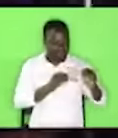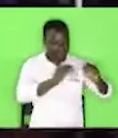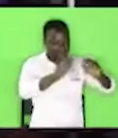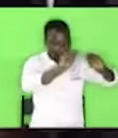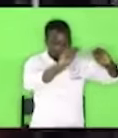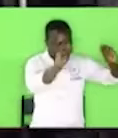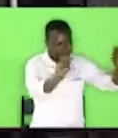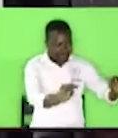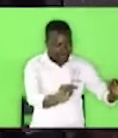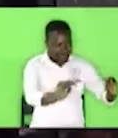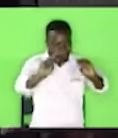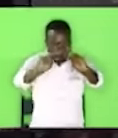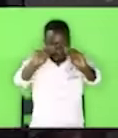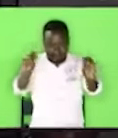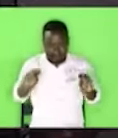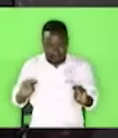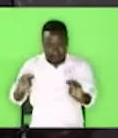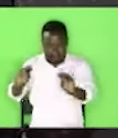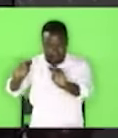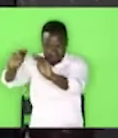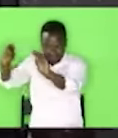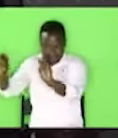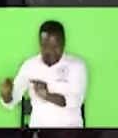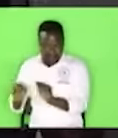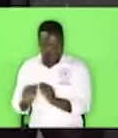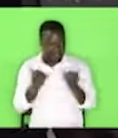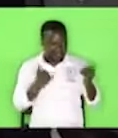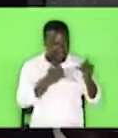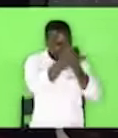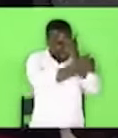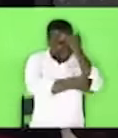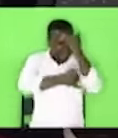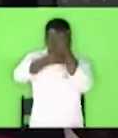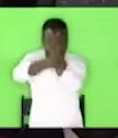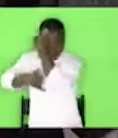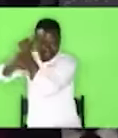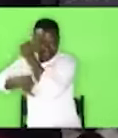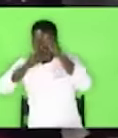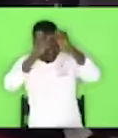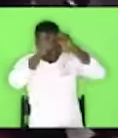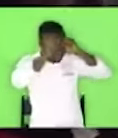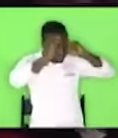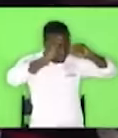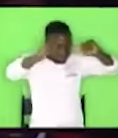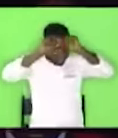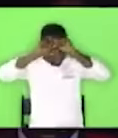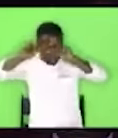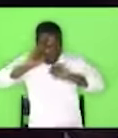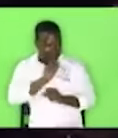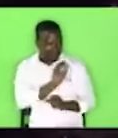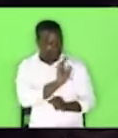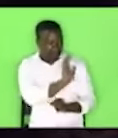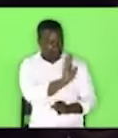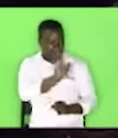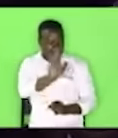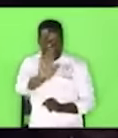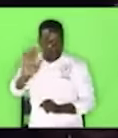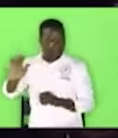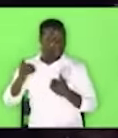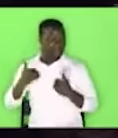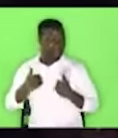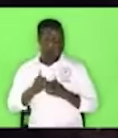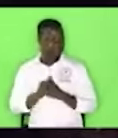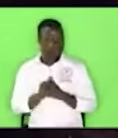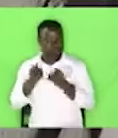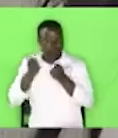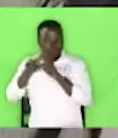are president of a certain country when you get to the borders of your jurisdiction you don't carry